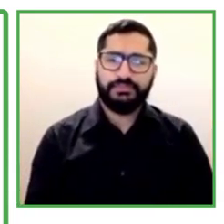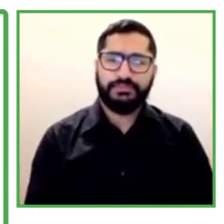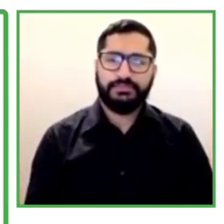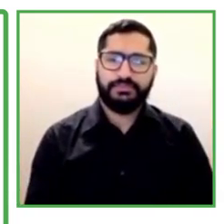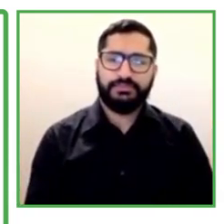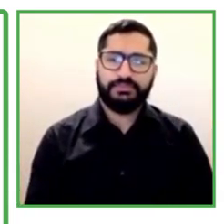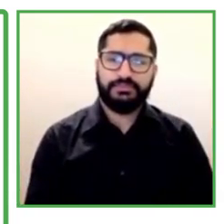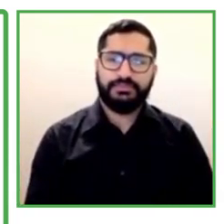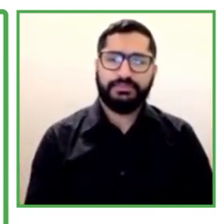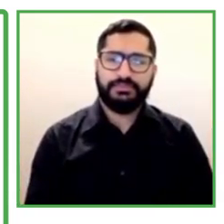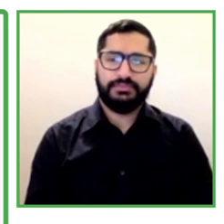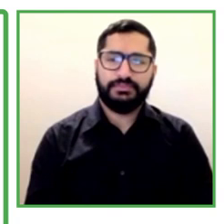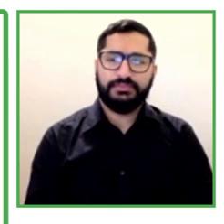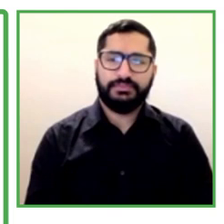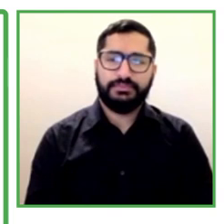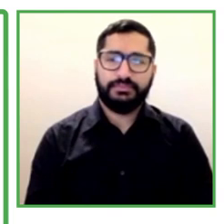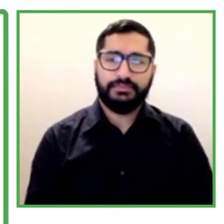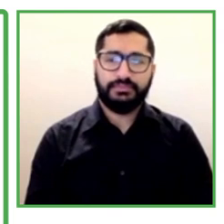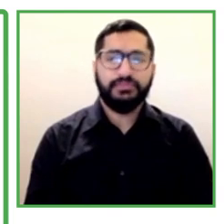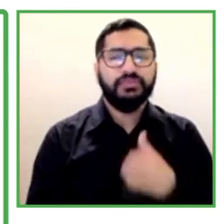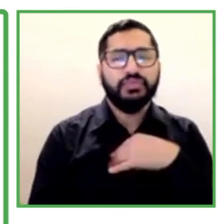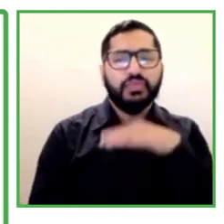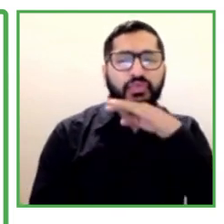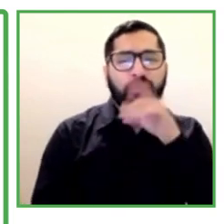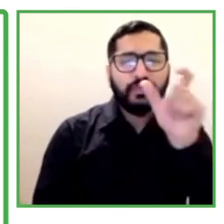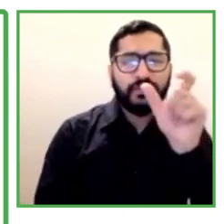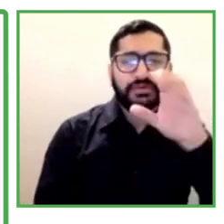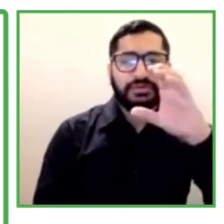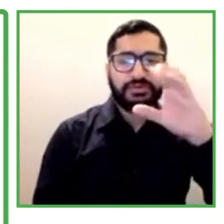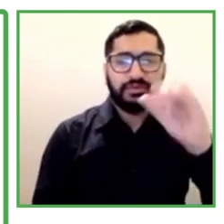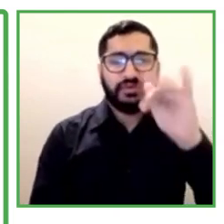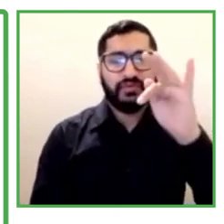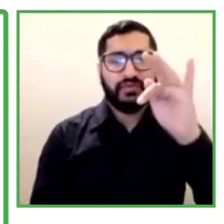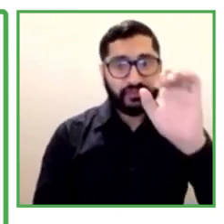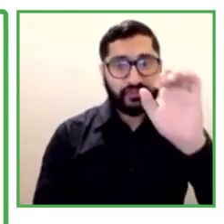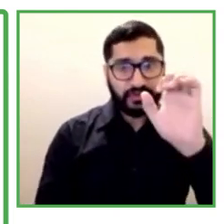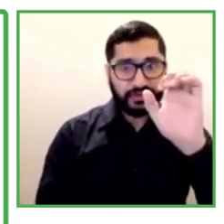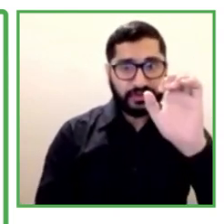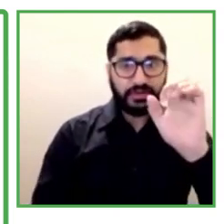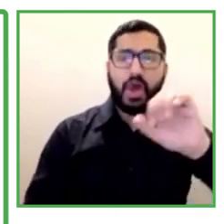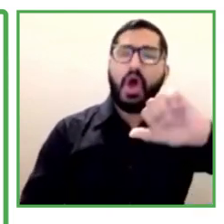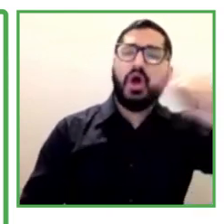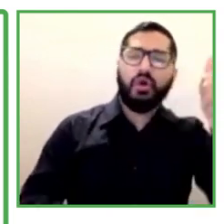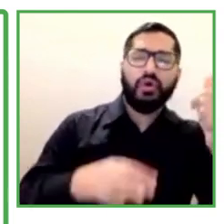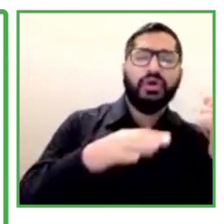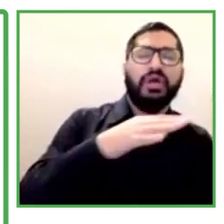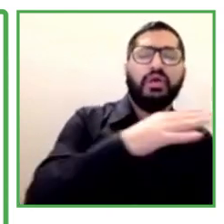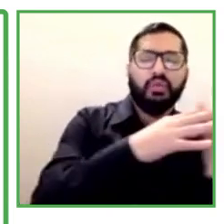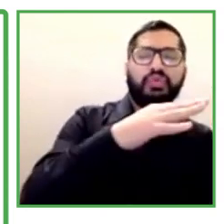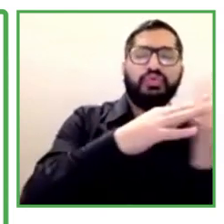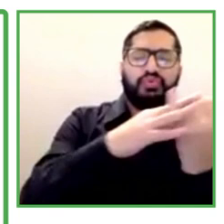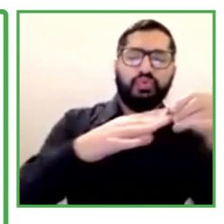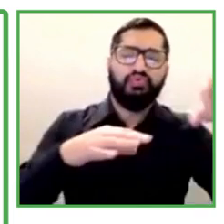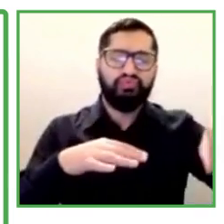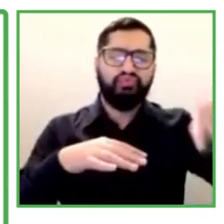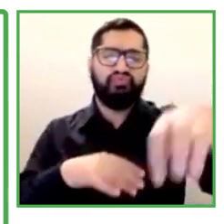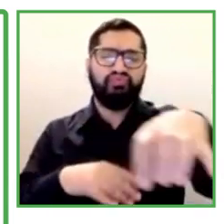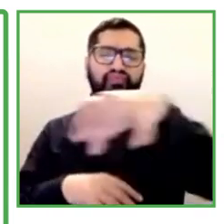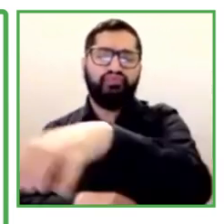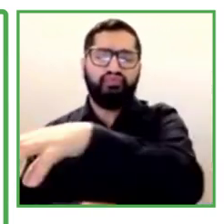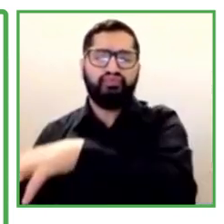and participate in the decision process. Diversity is about how